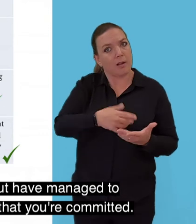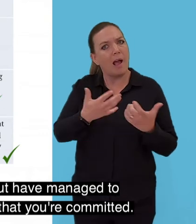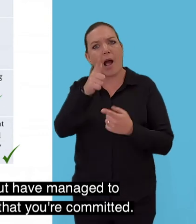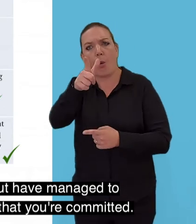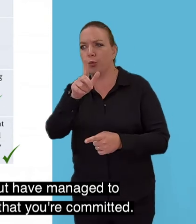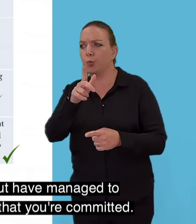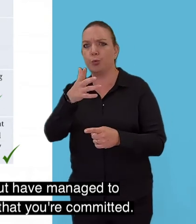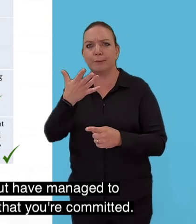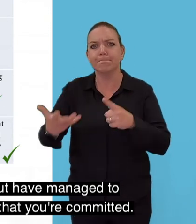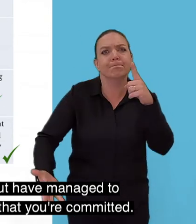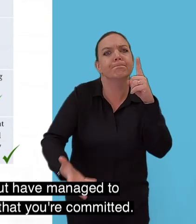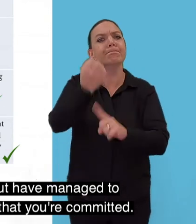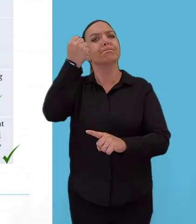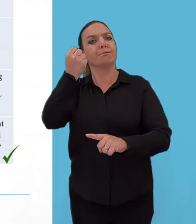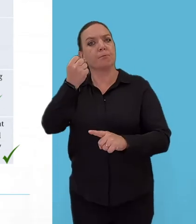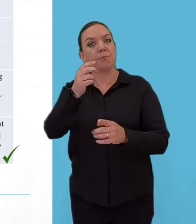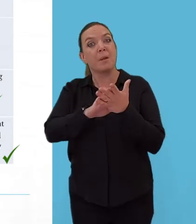have resilience and that you're committed.